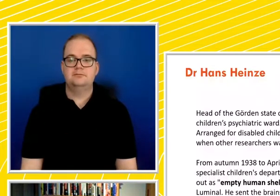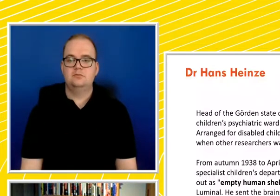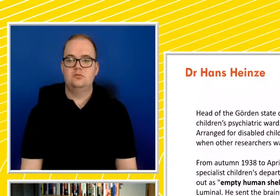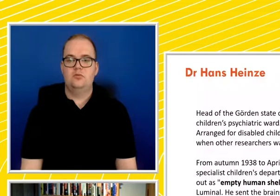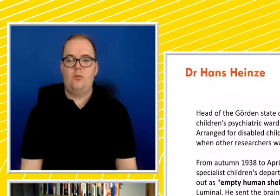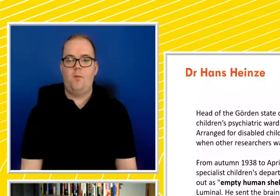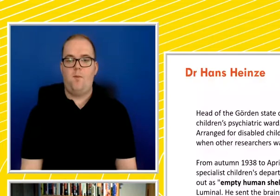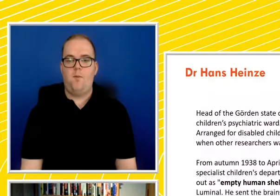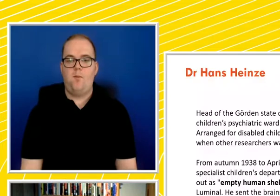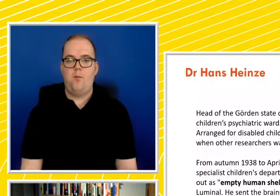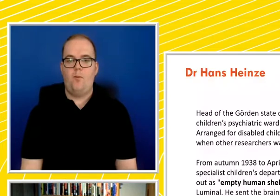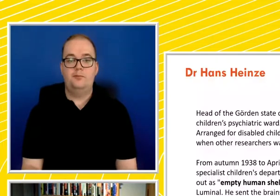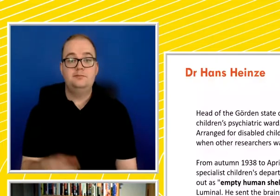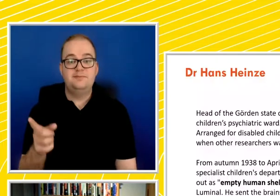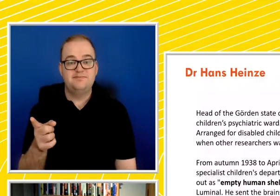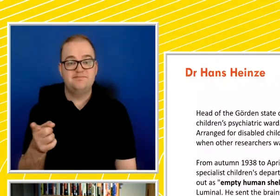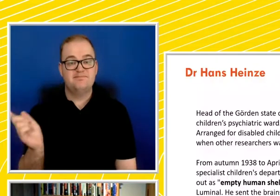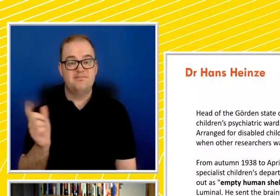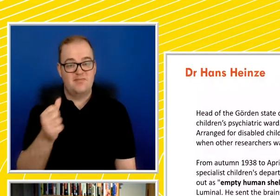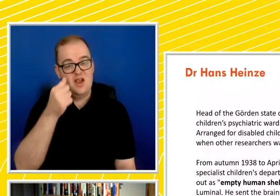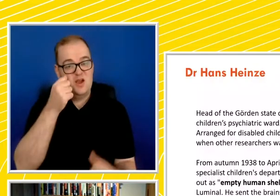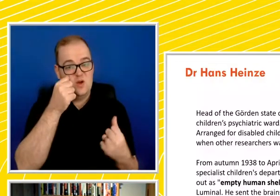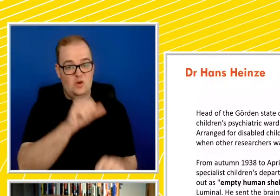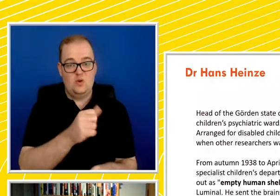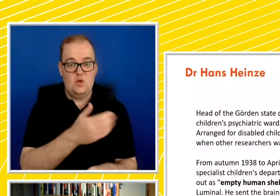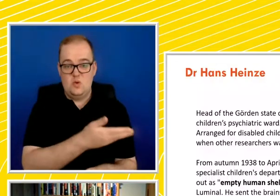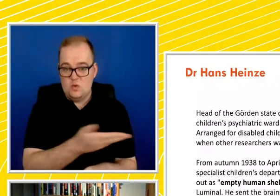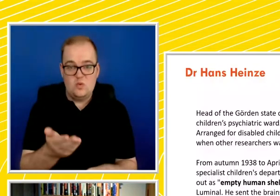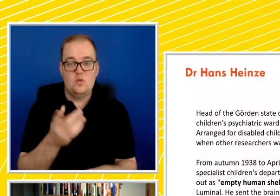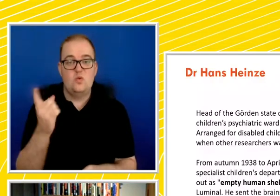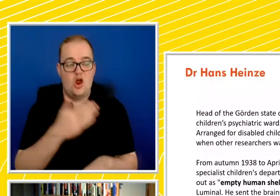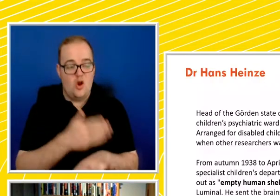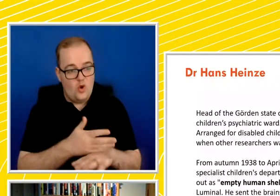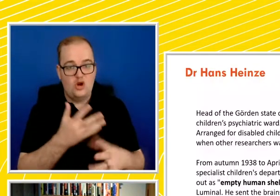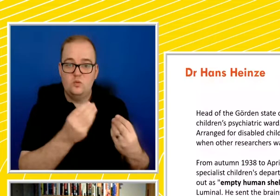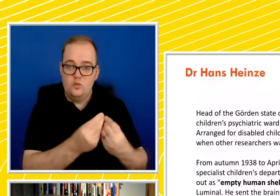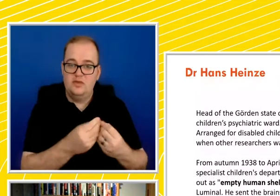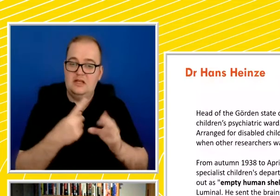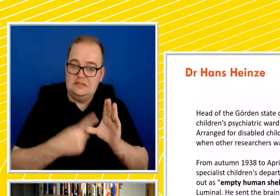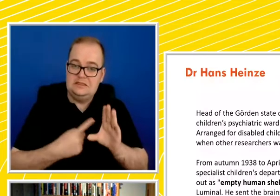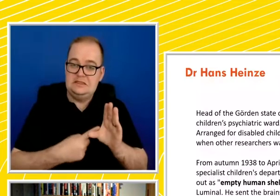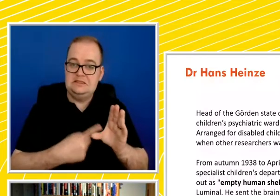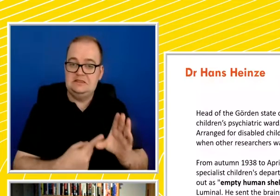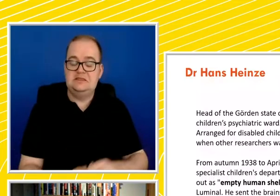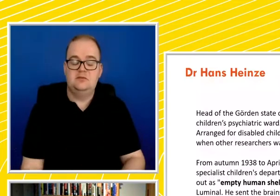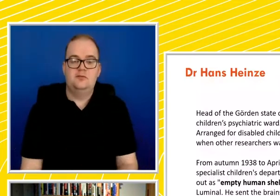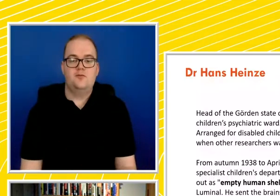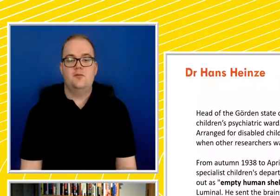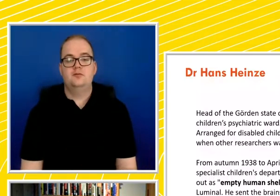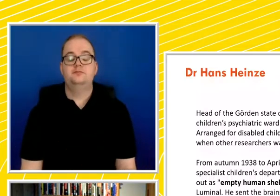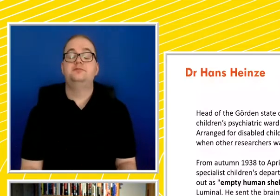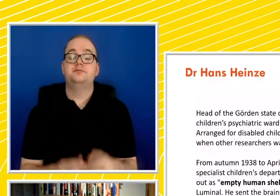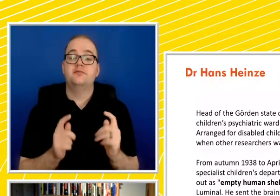They knew about these people. They worked with them for many years in some cases. And after